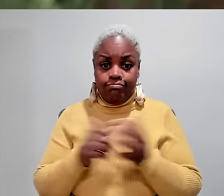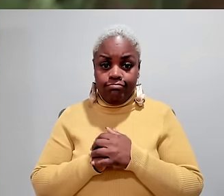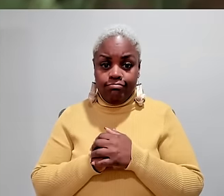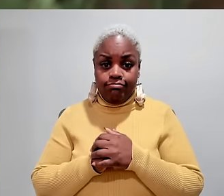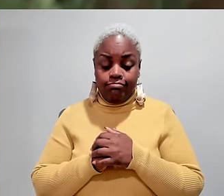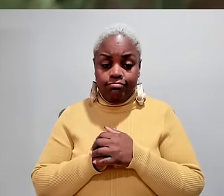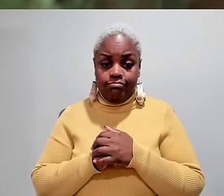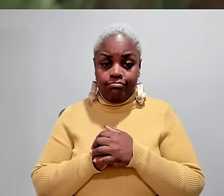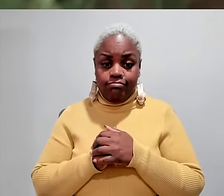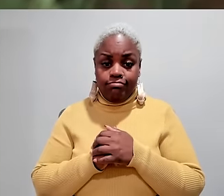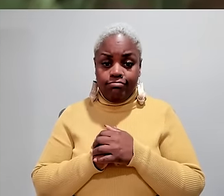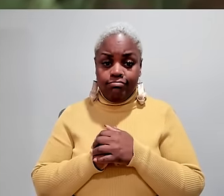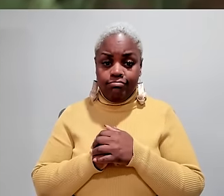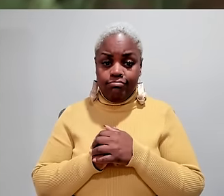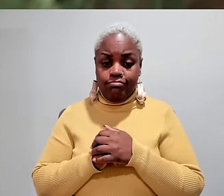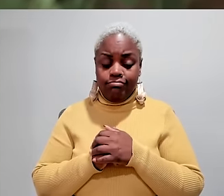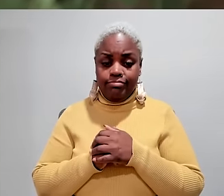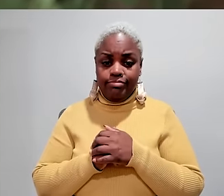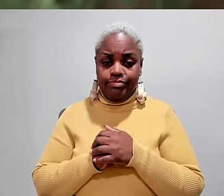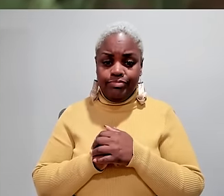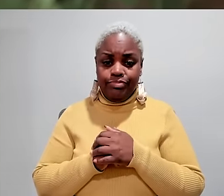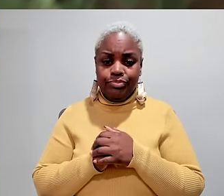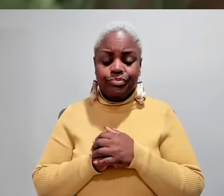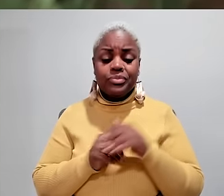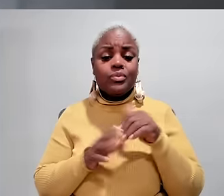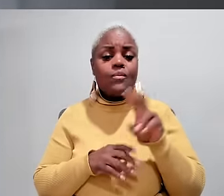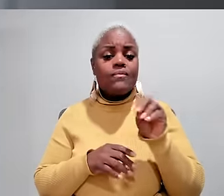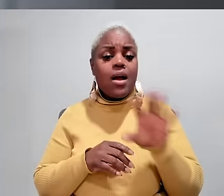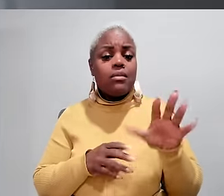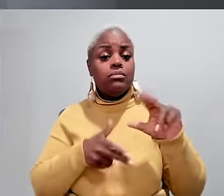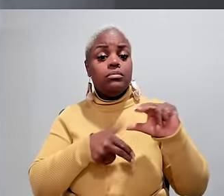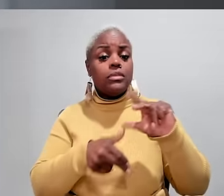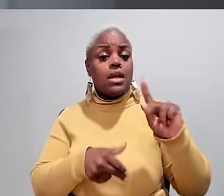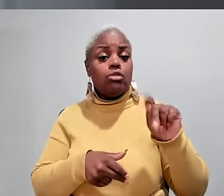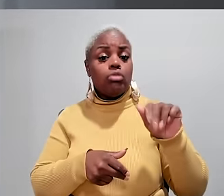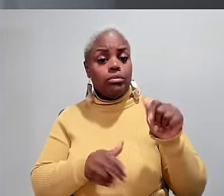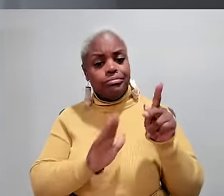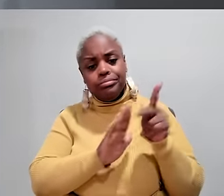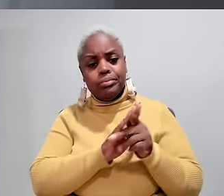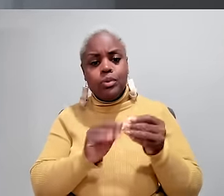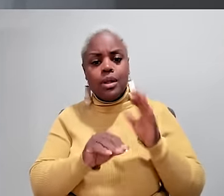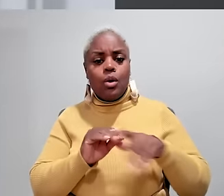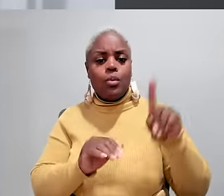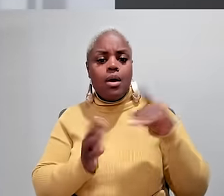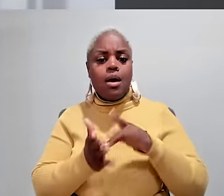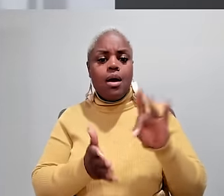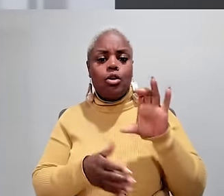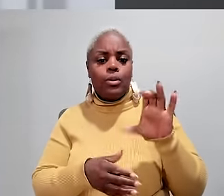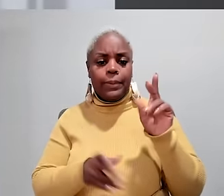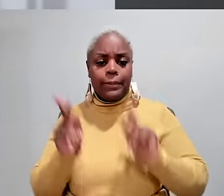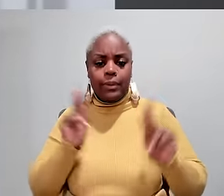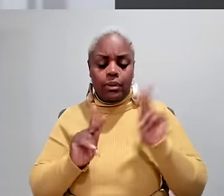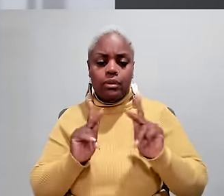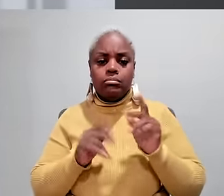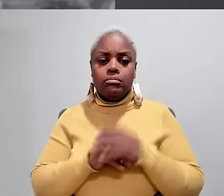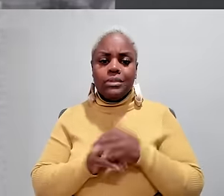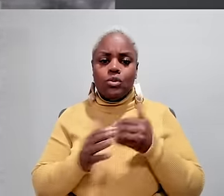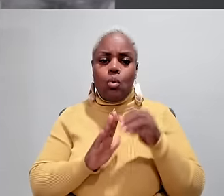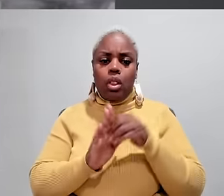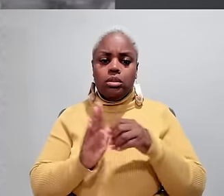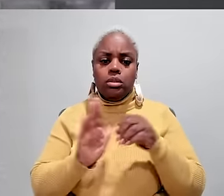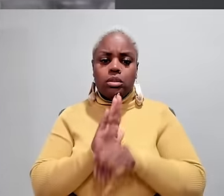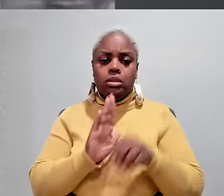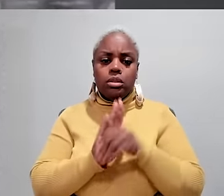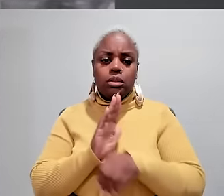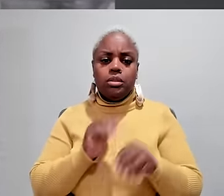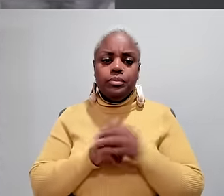with disabilities will die, and we just have to deal with it. TAYLOR 2005, Hurricane Katrina killed more